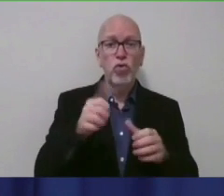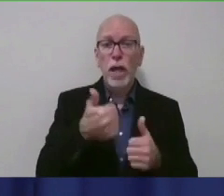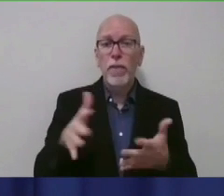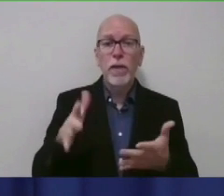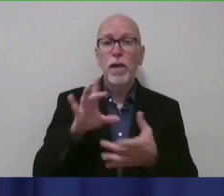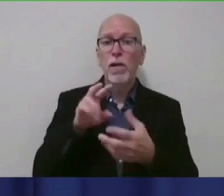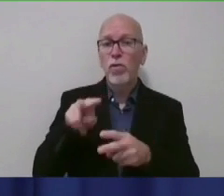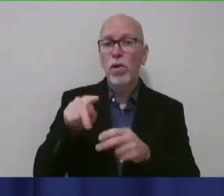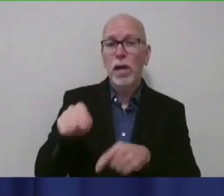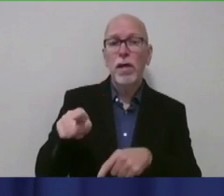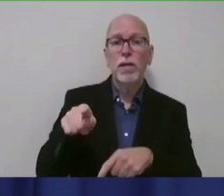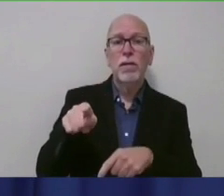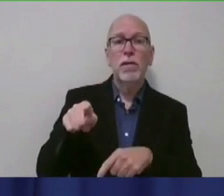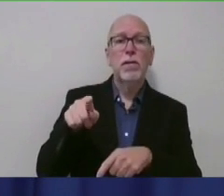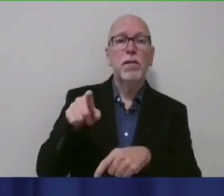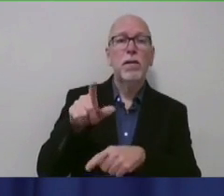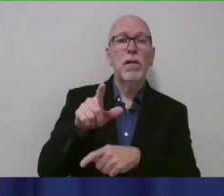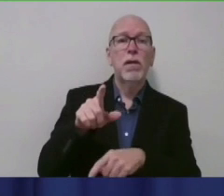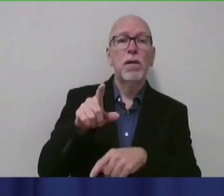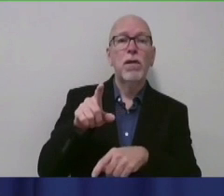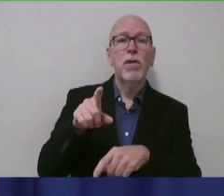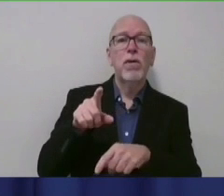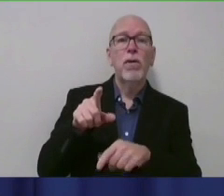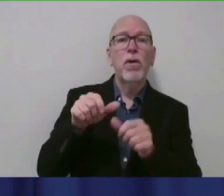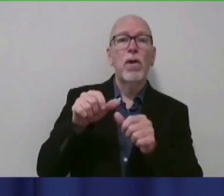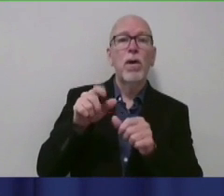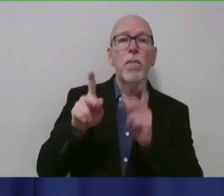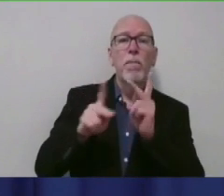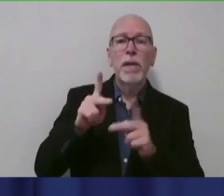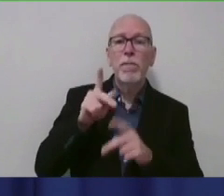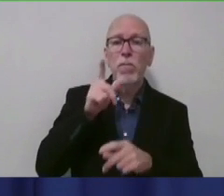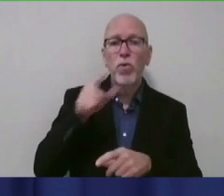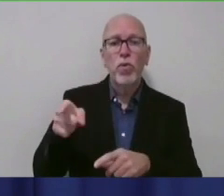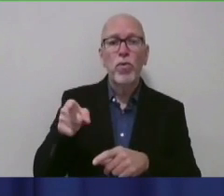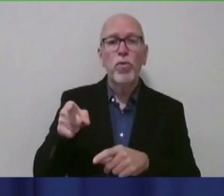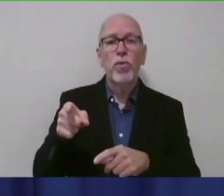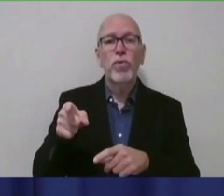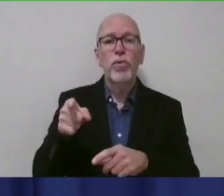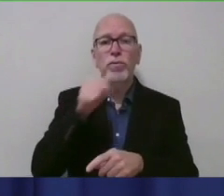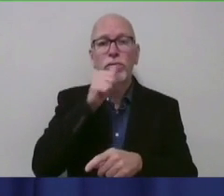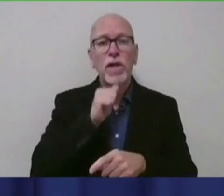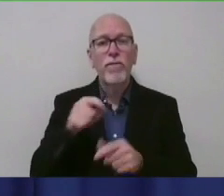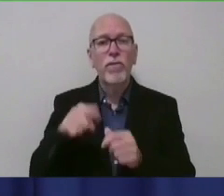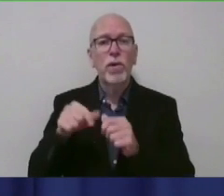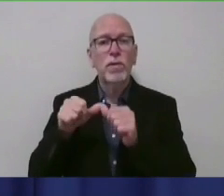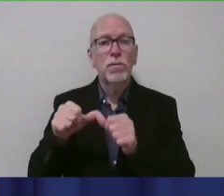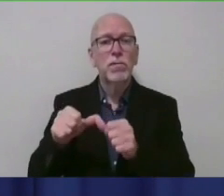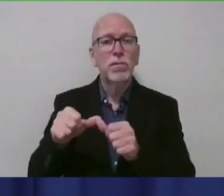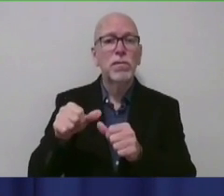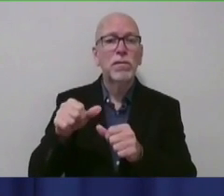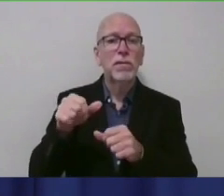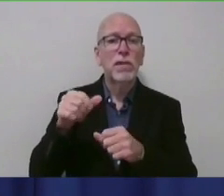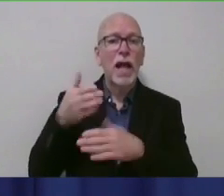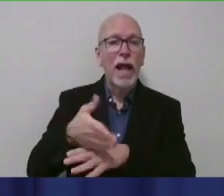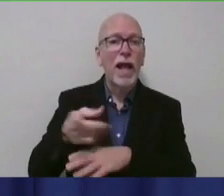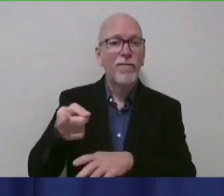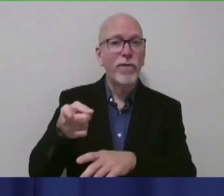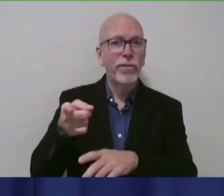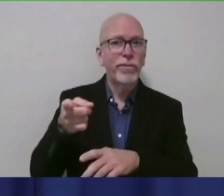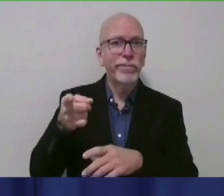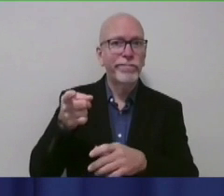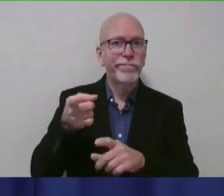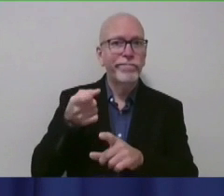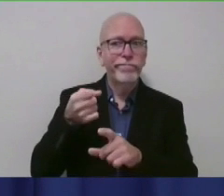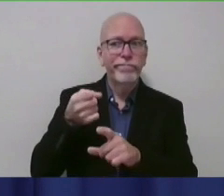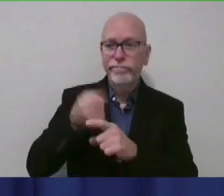COVID and people who are suffering persistent symptoms after the acute infection passes?